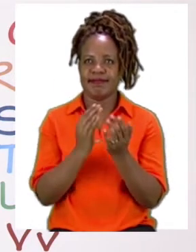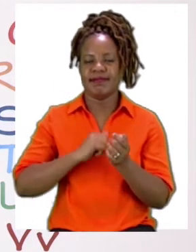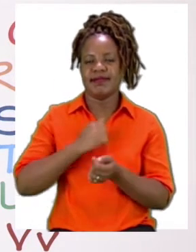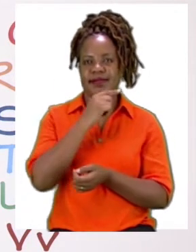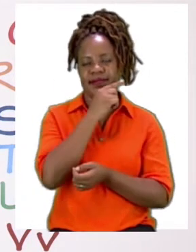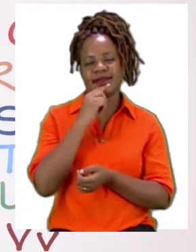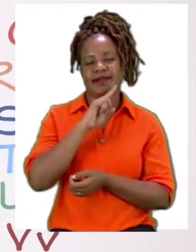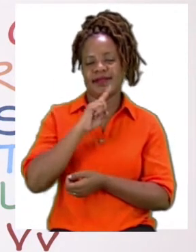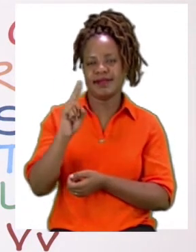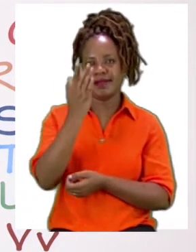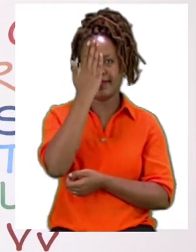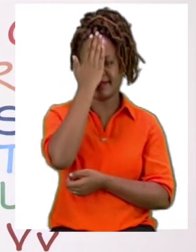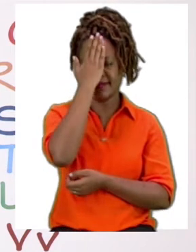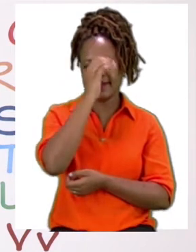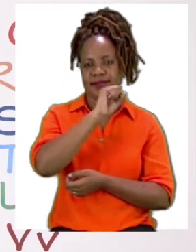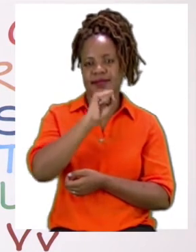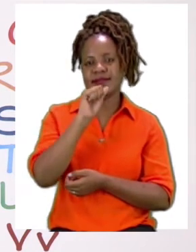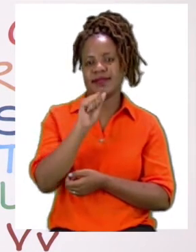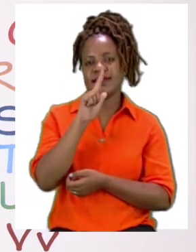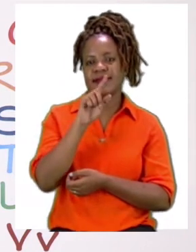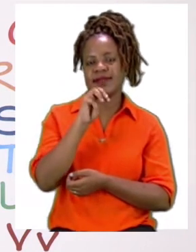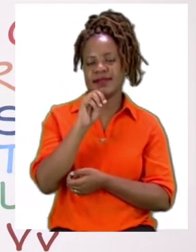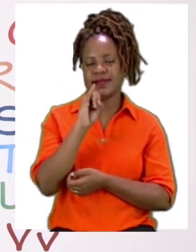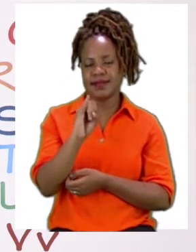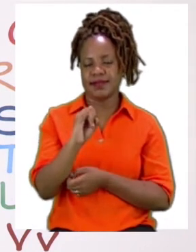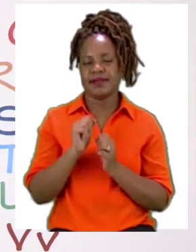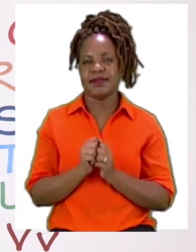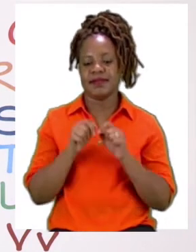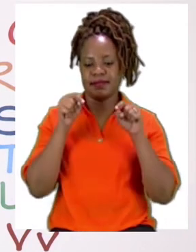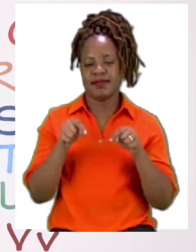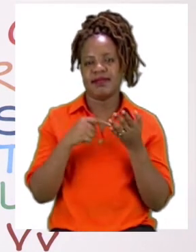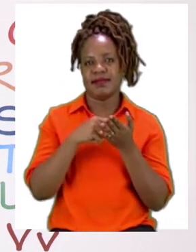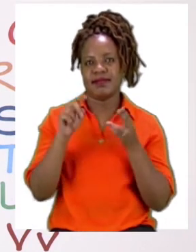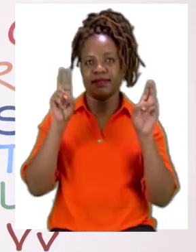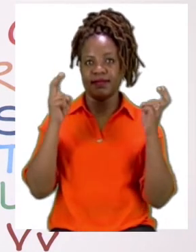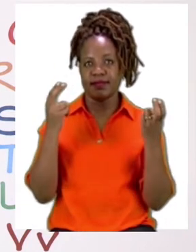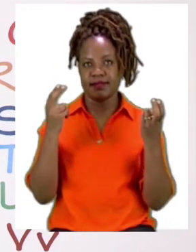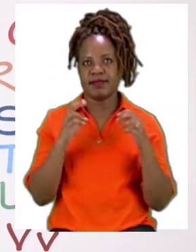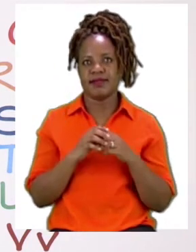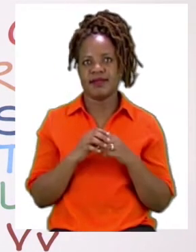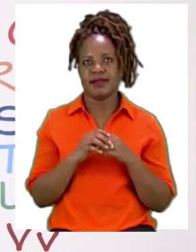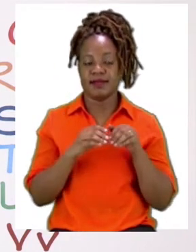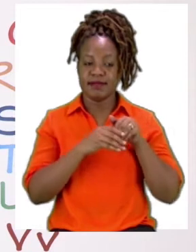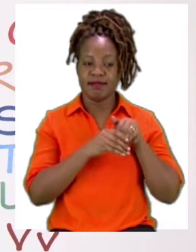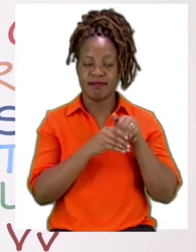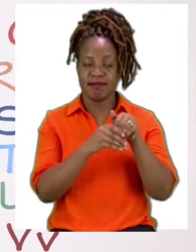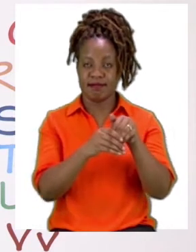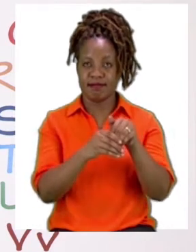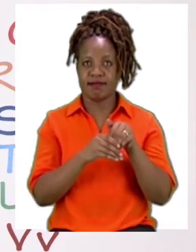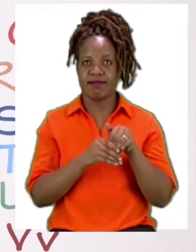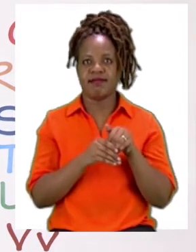Mutsa and thank you so much for joining me today. Our theme this week is transport